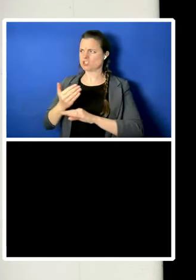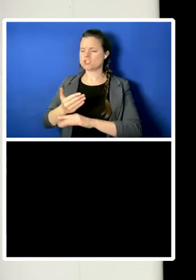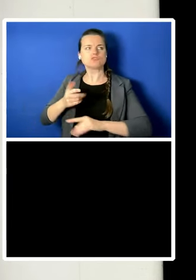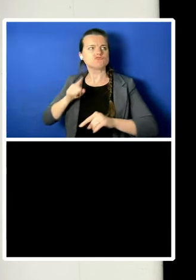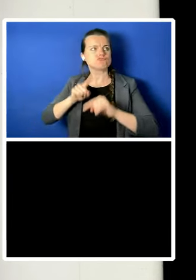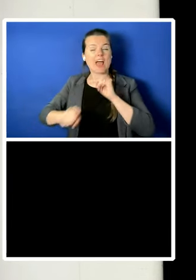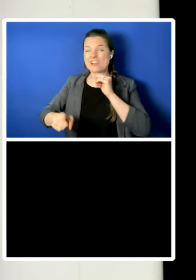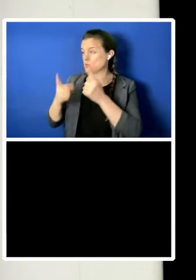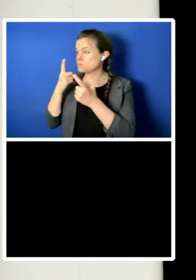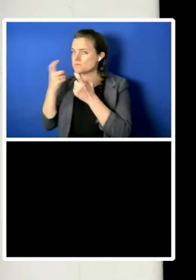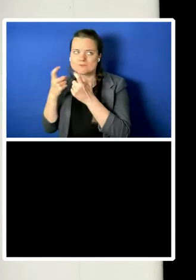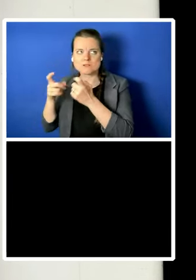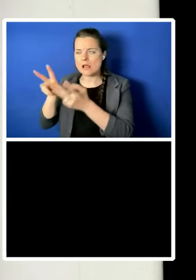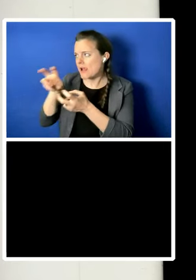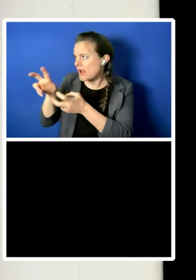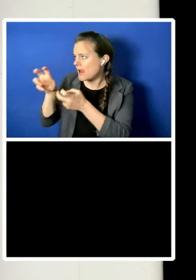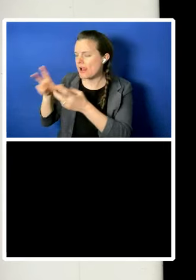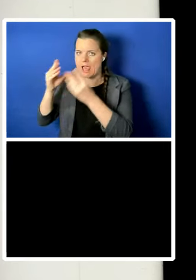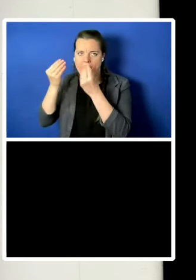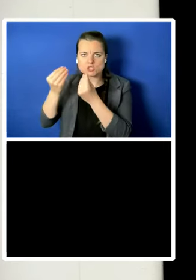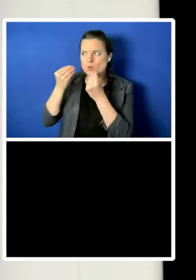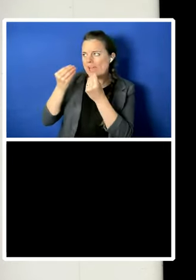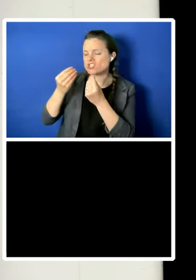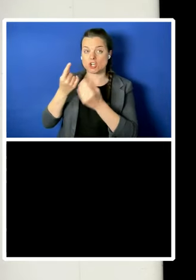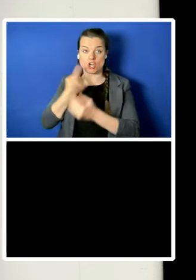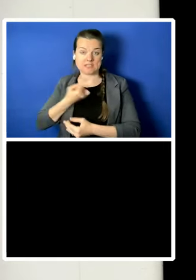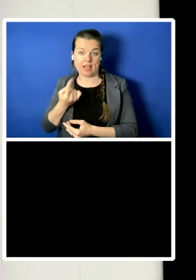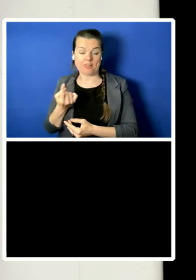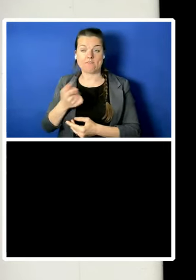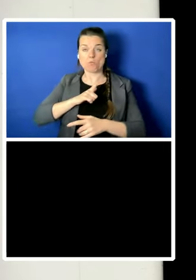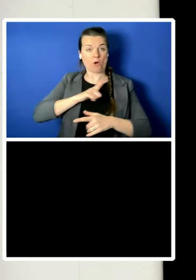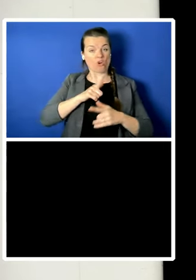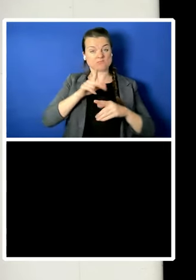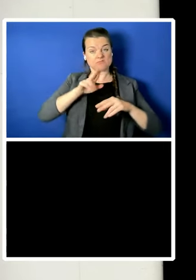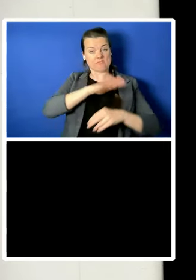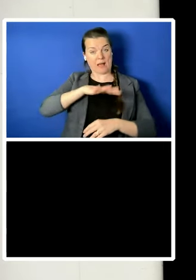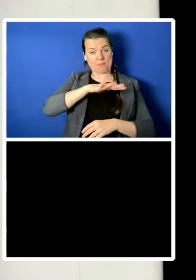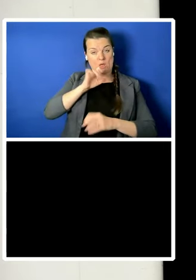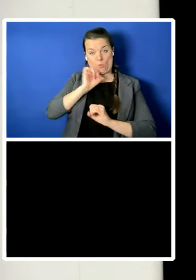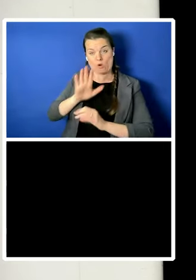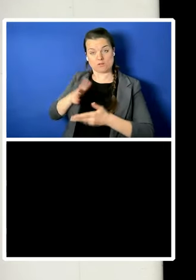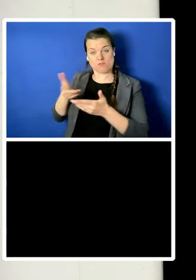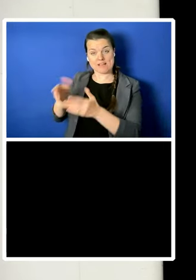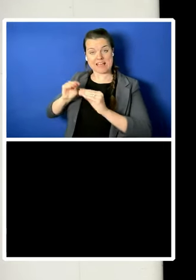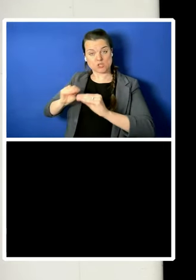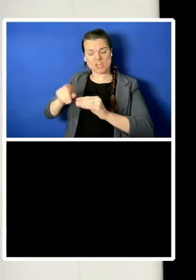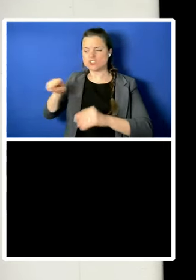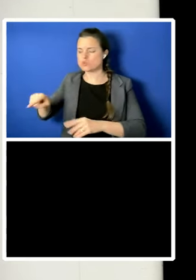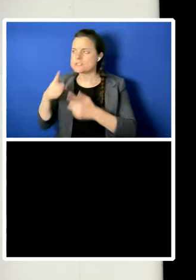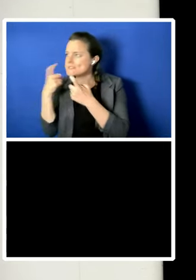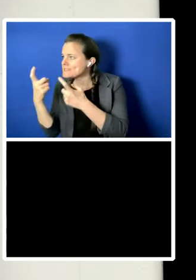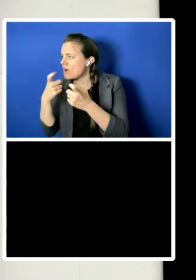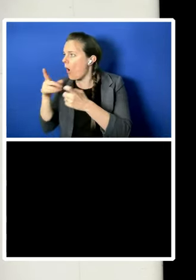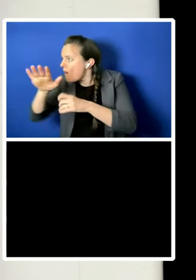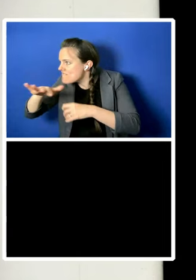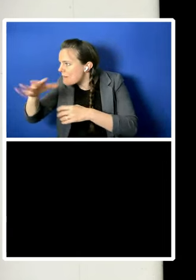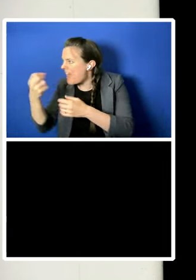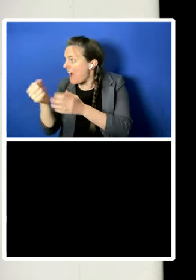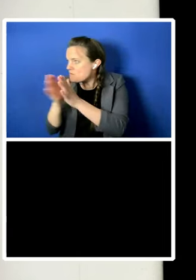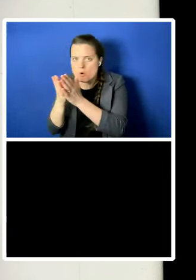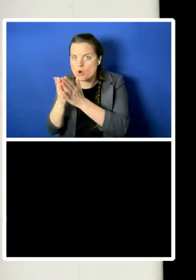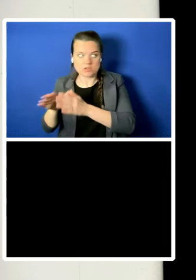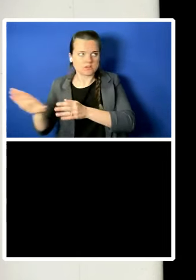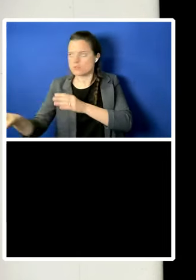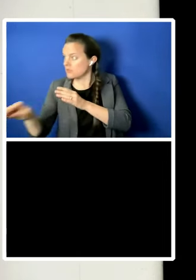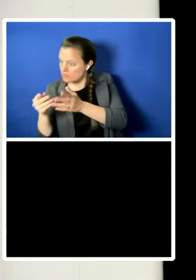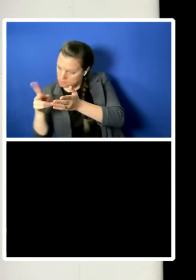hanging around families with books. She also tried to achieve financial independence via some fairly crappy